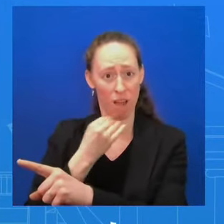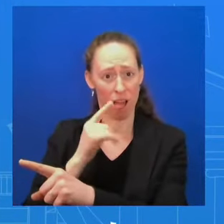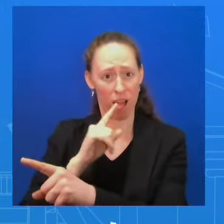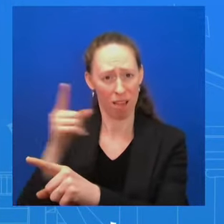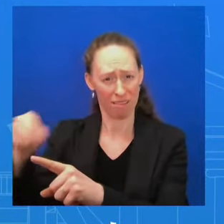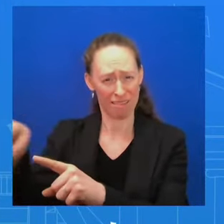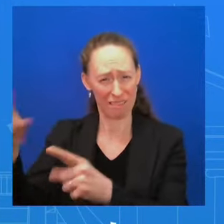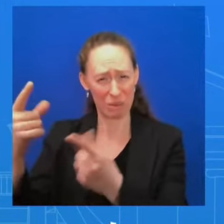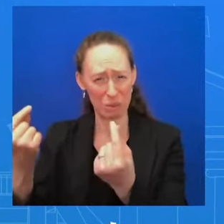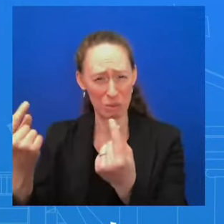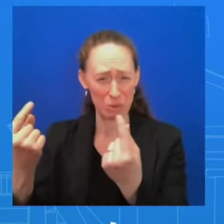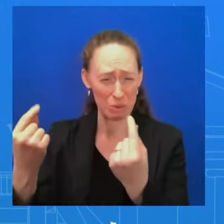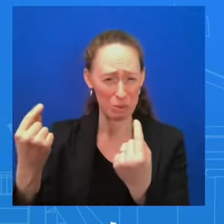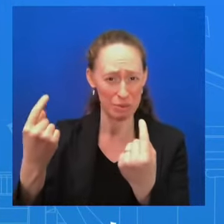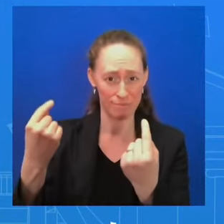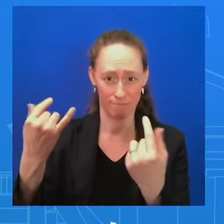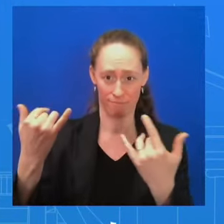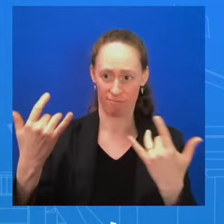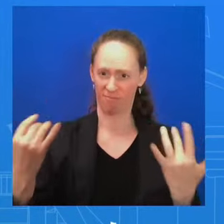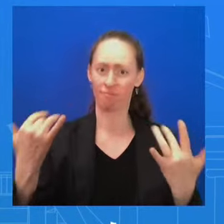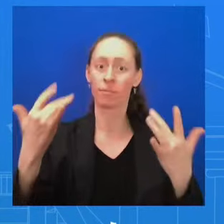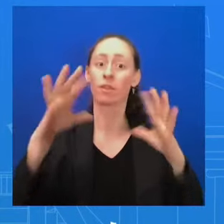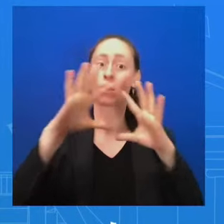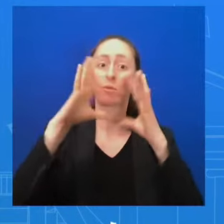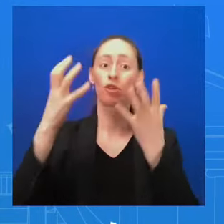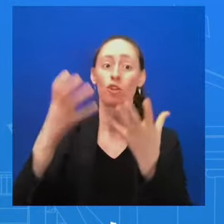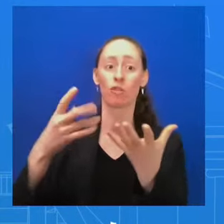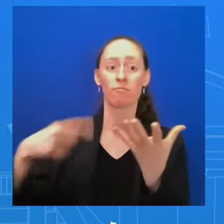Israeli state. And that's not going to change.